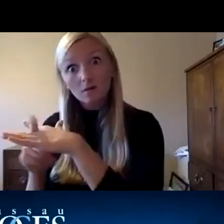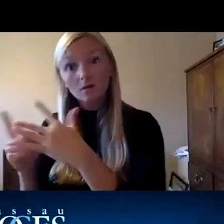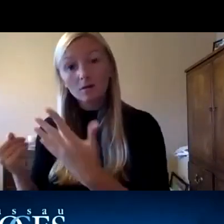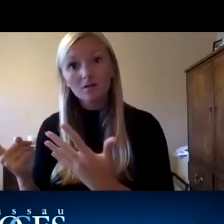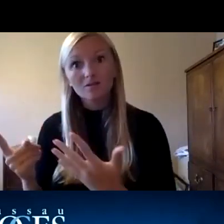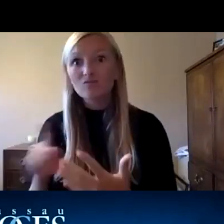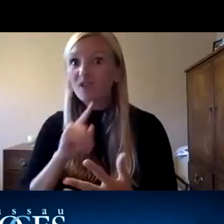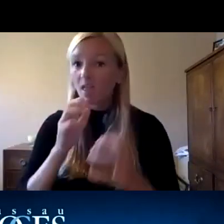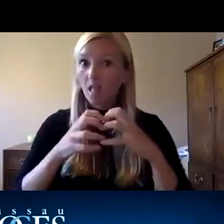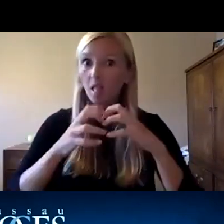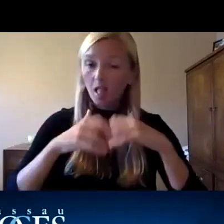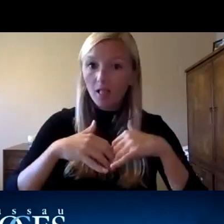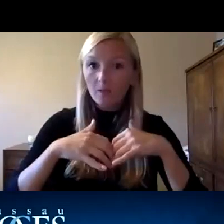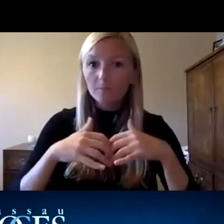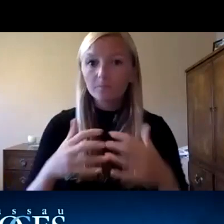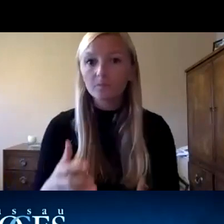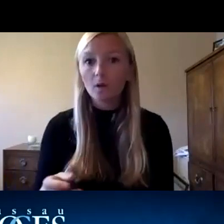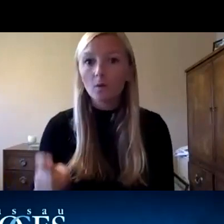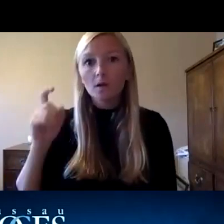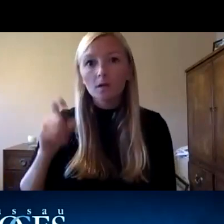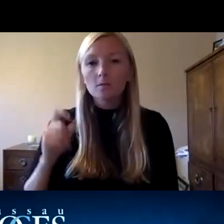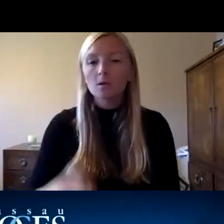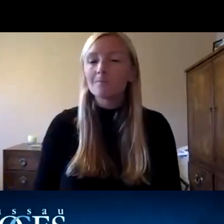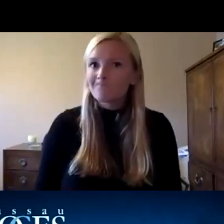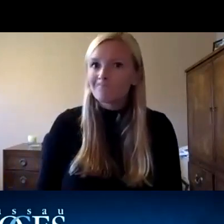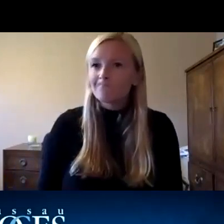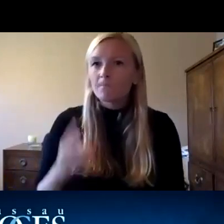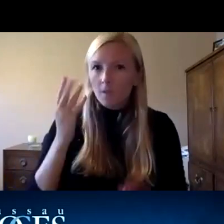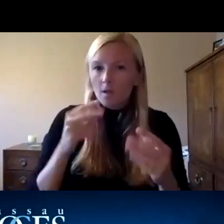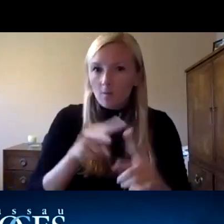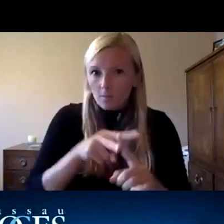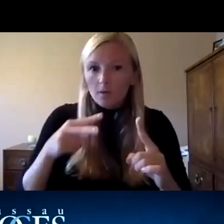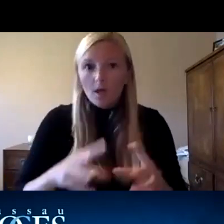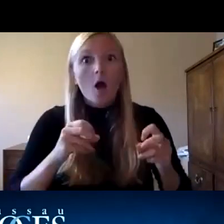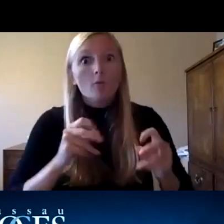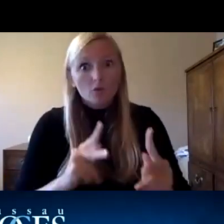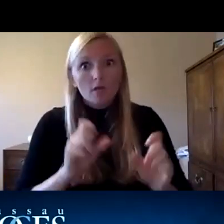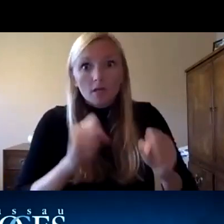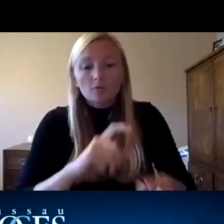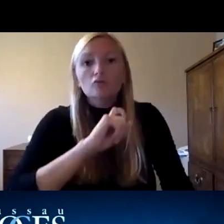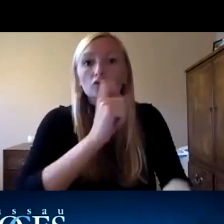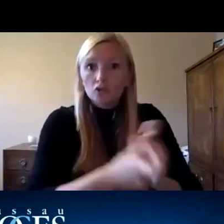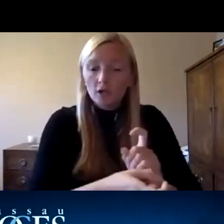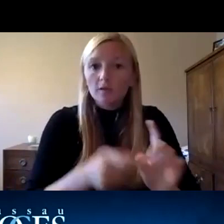own demise so we need to be taking this as an opportunity to think better and innovative and more creatively